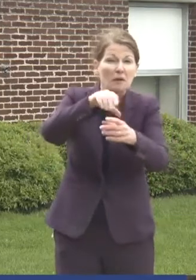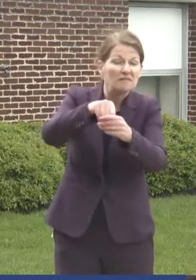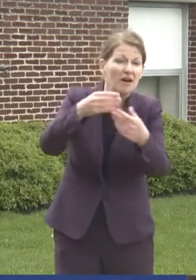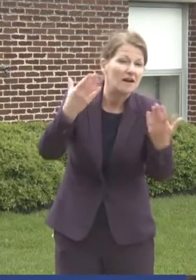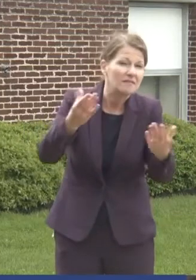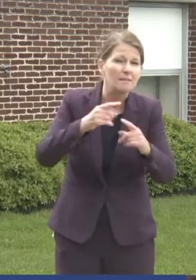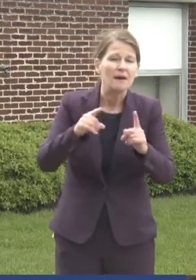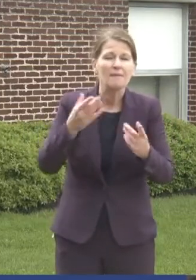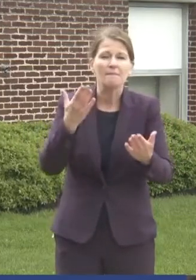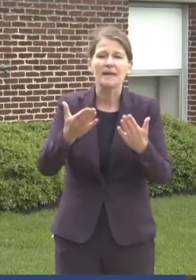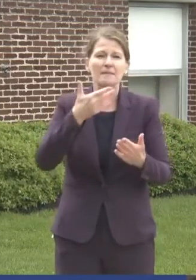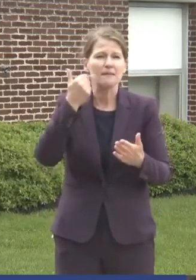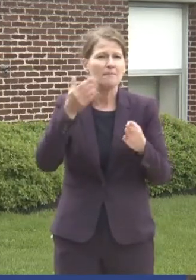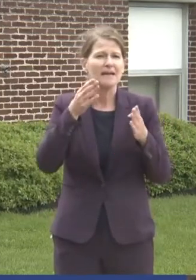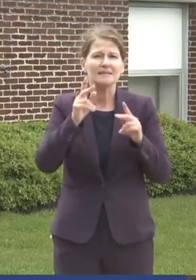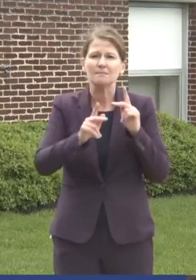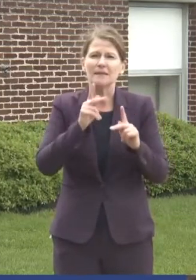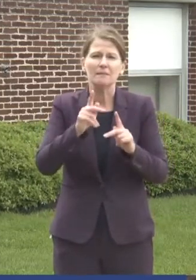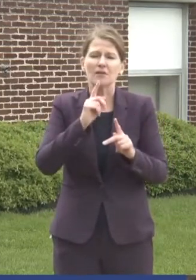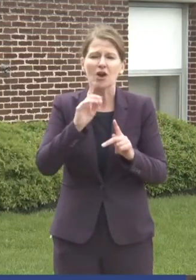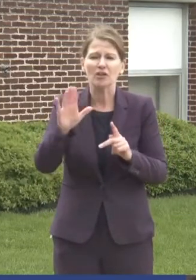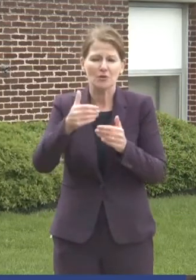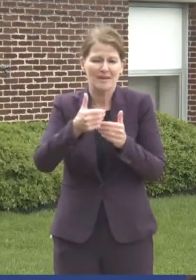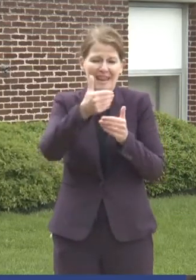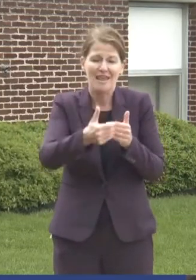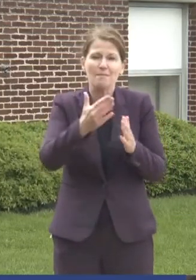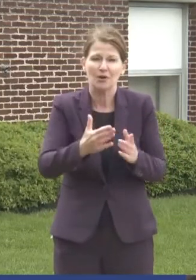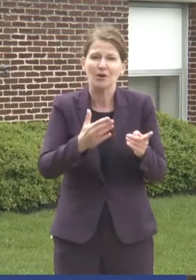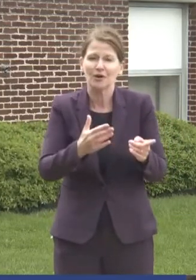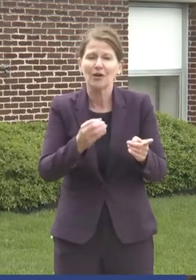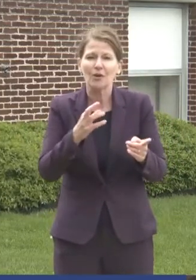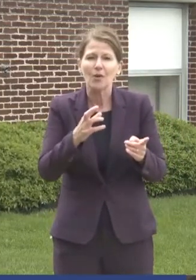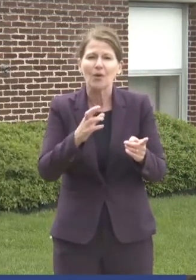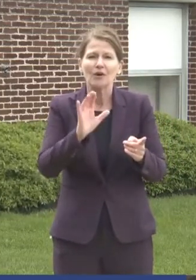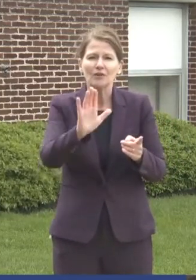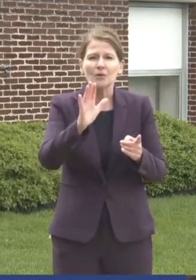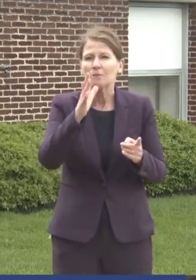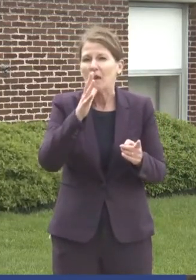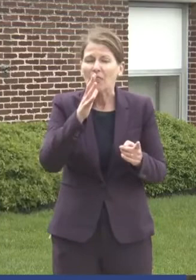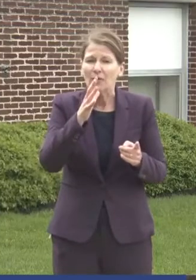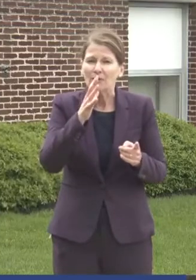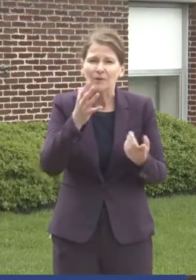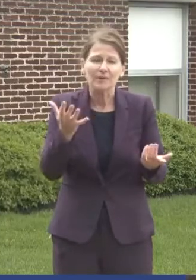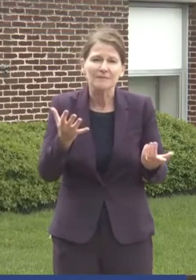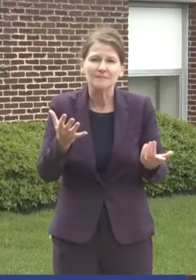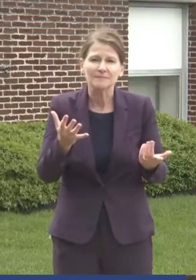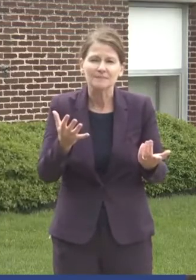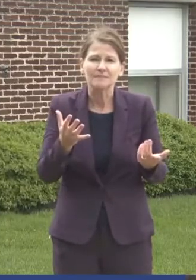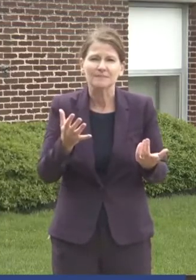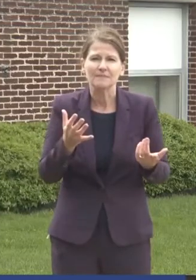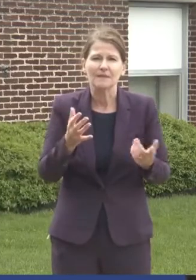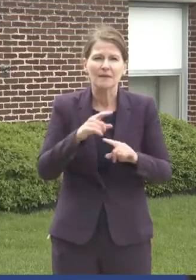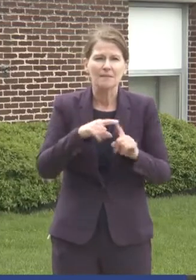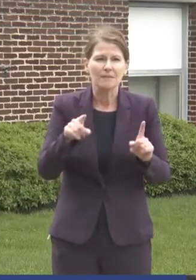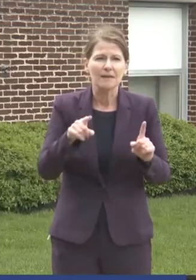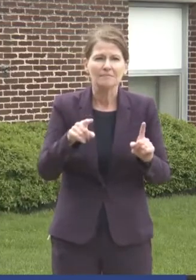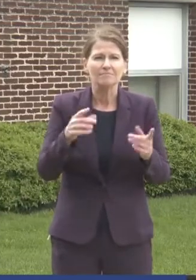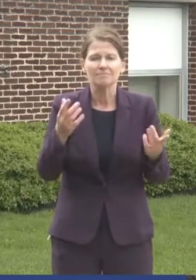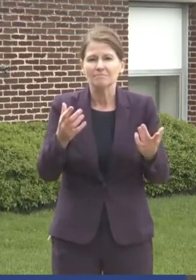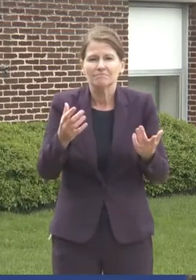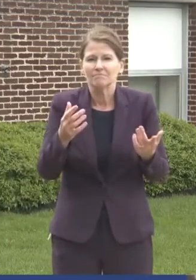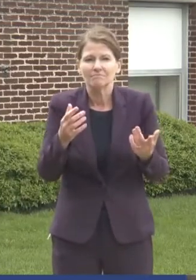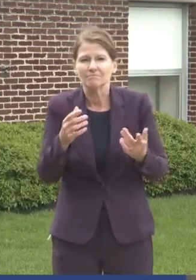turns out probably the best people are or your next door neighbor or your mother. But Dr. Johnson.